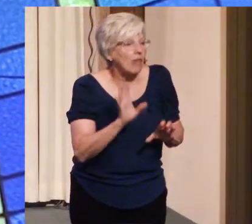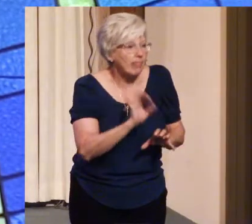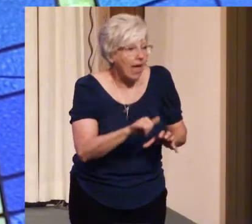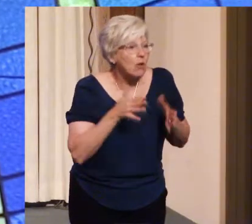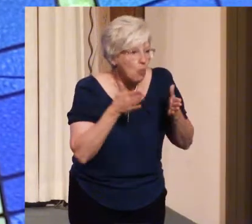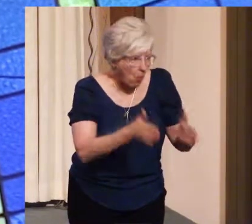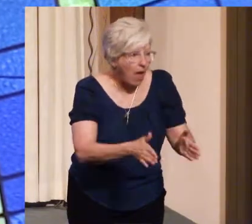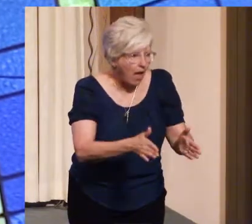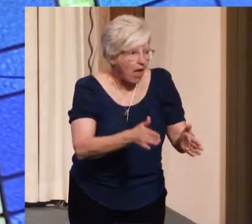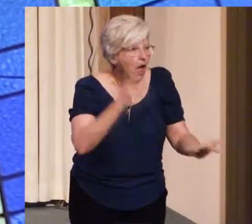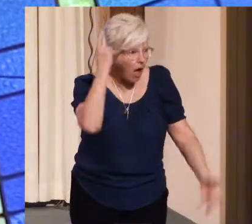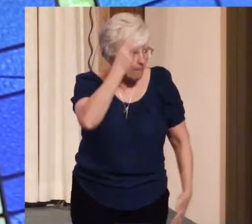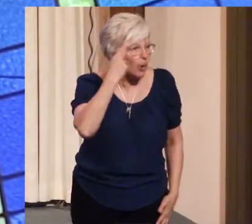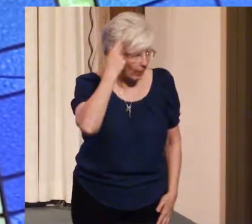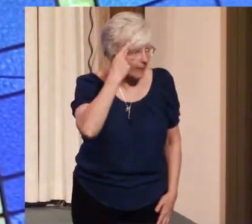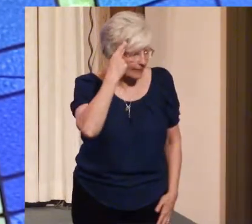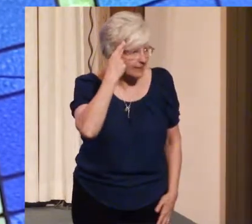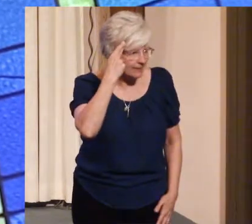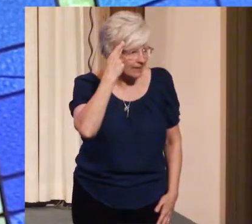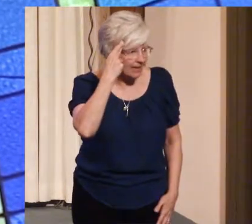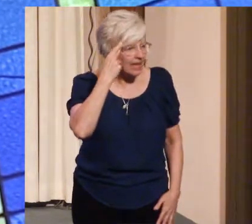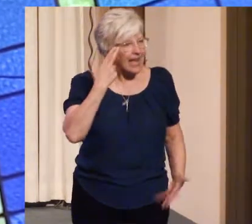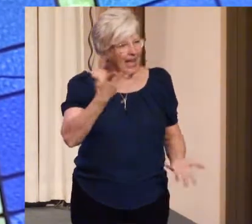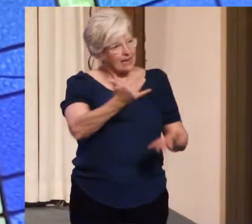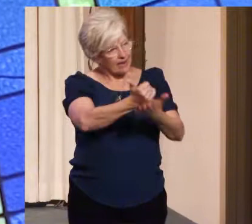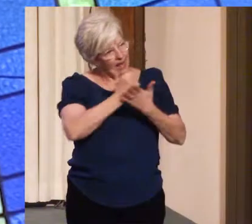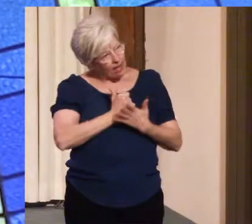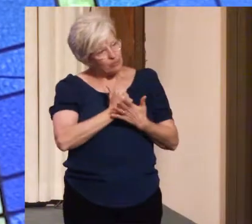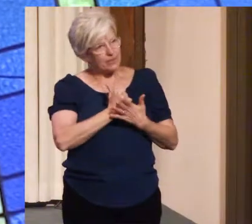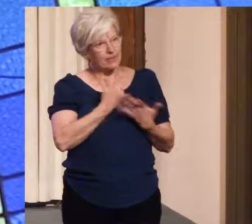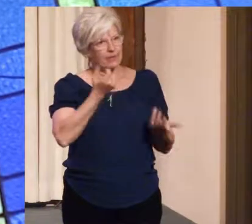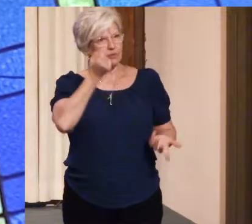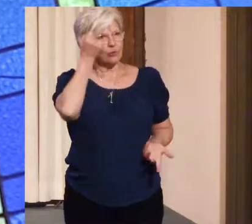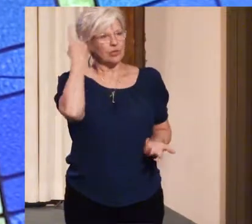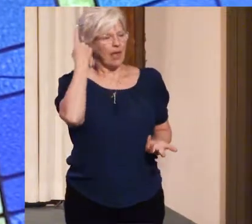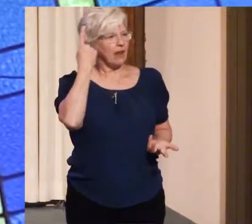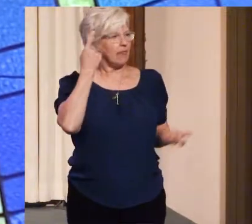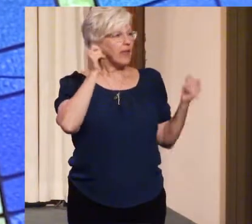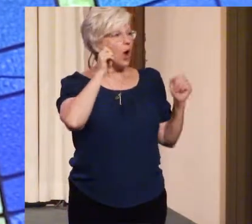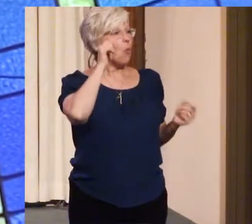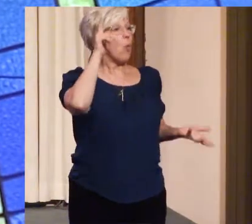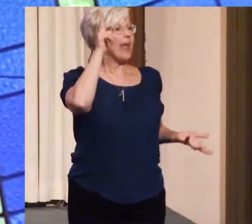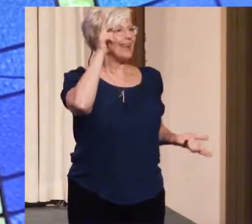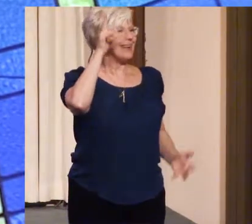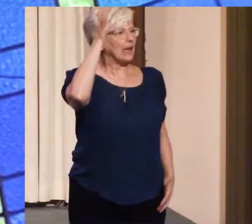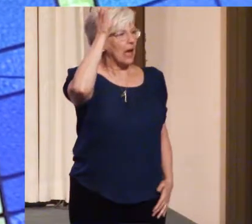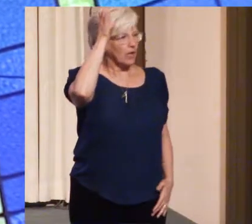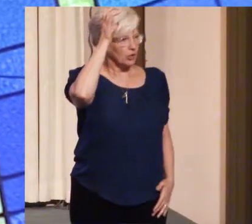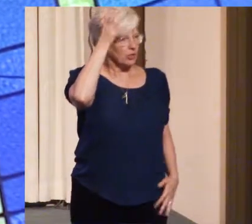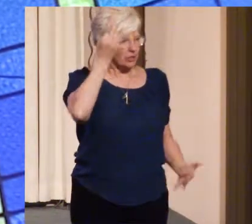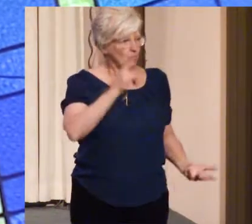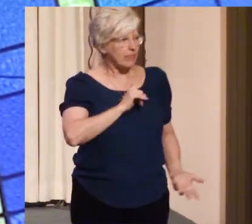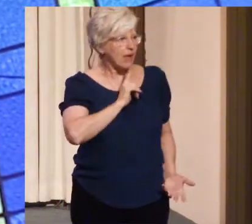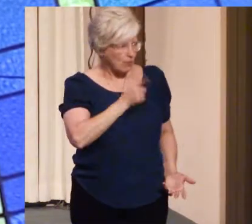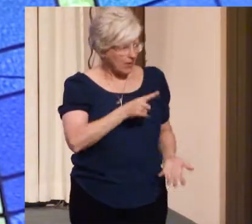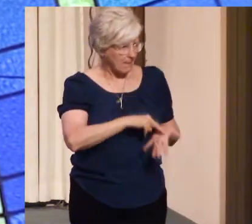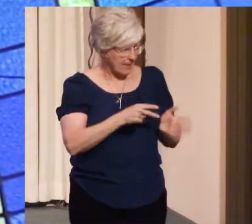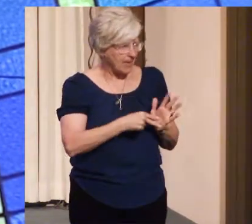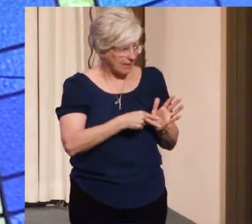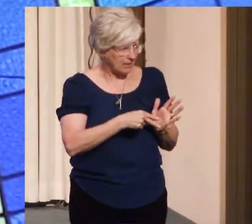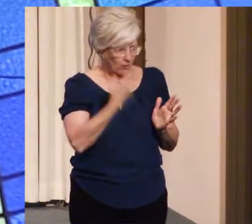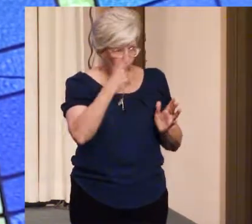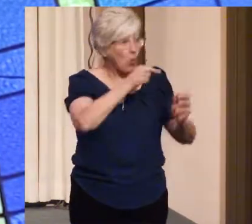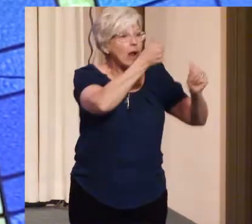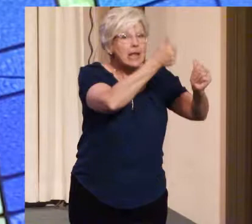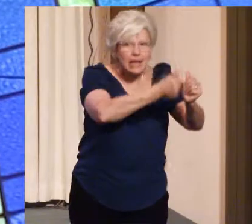understand the awakening consciousness and what it really means to us. For each of